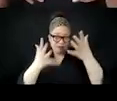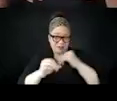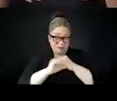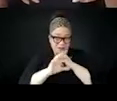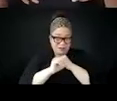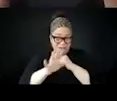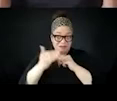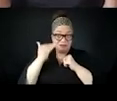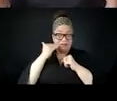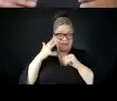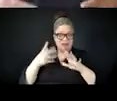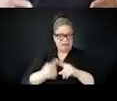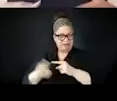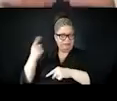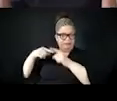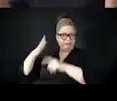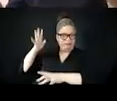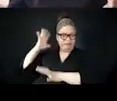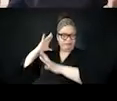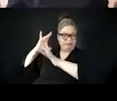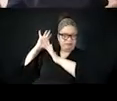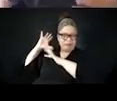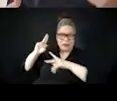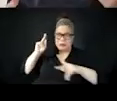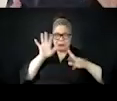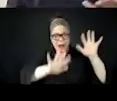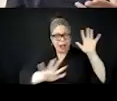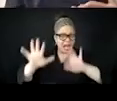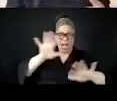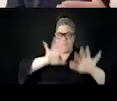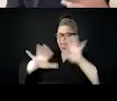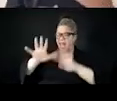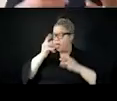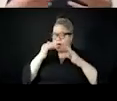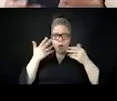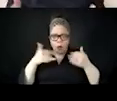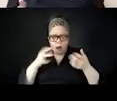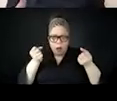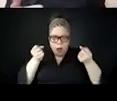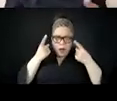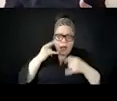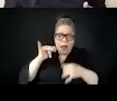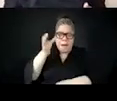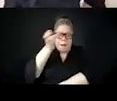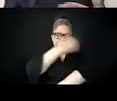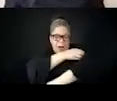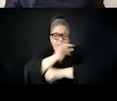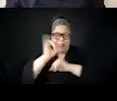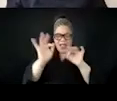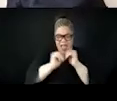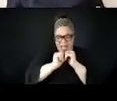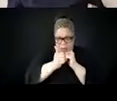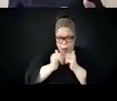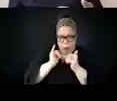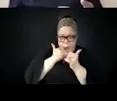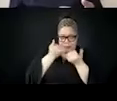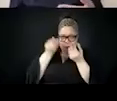of how misinformation, visual misinformation and disinformation can really impact and sway public opinion.